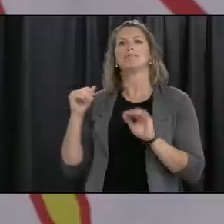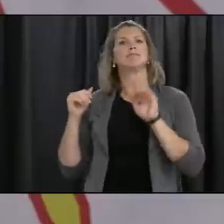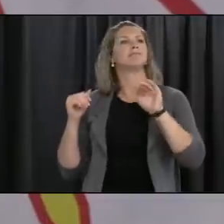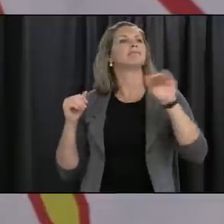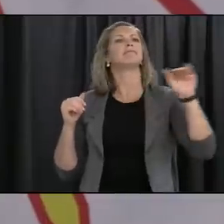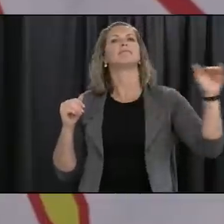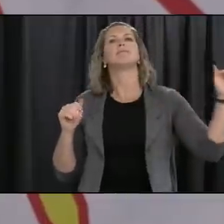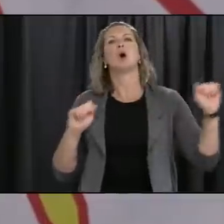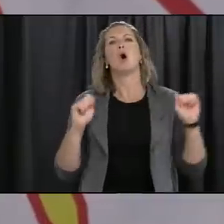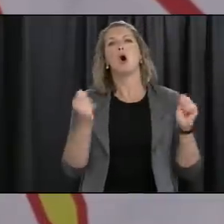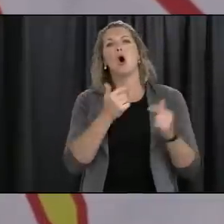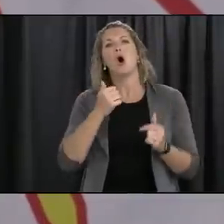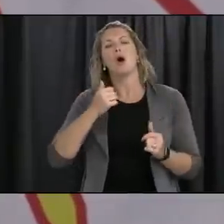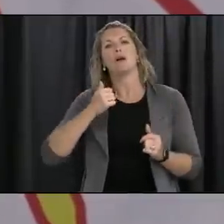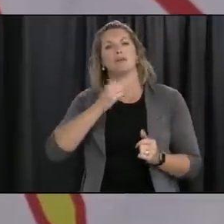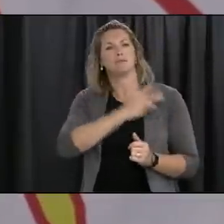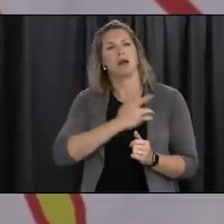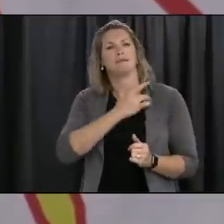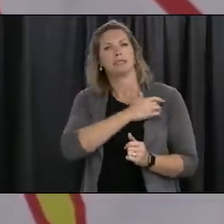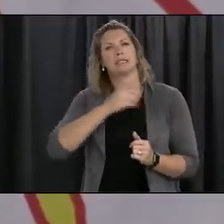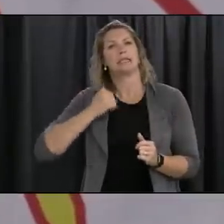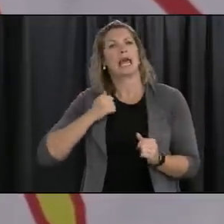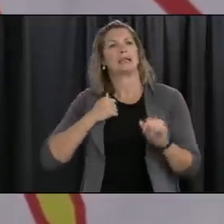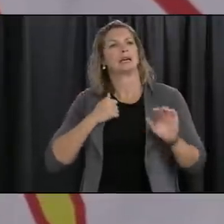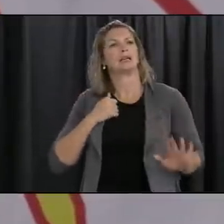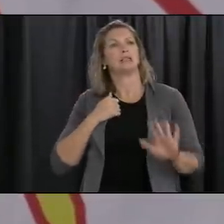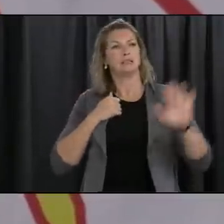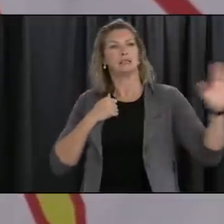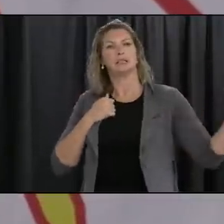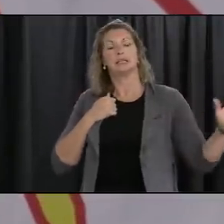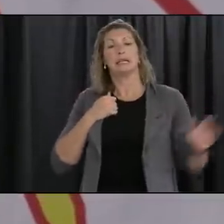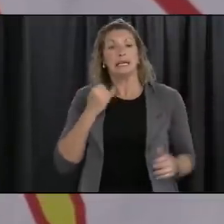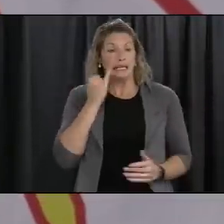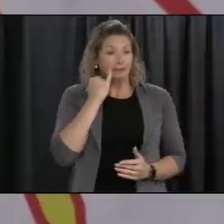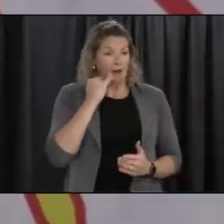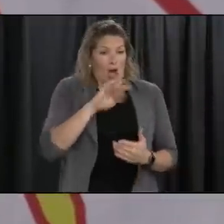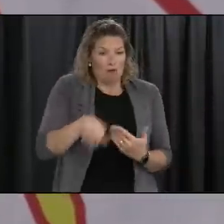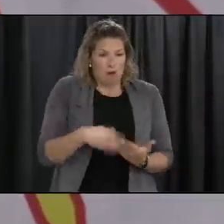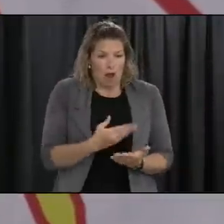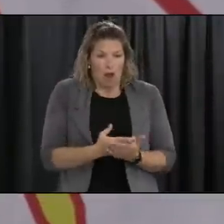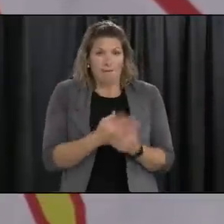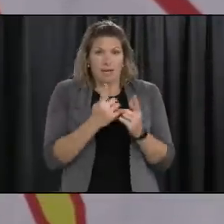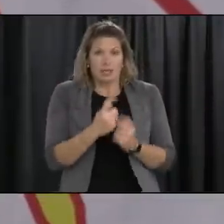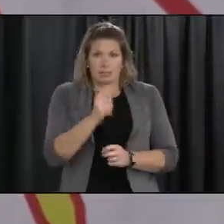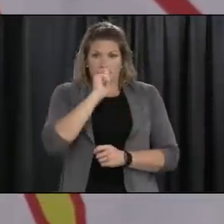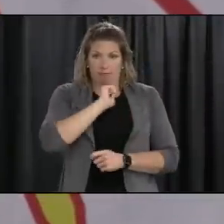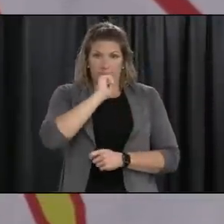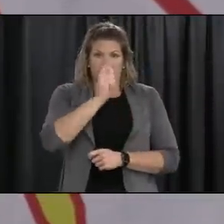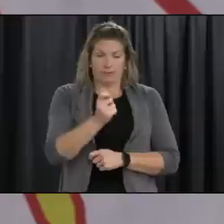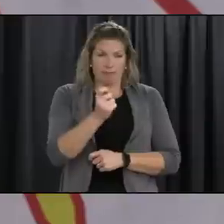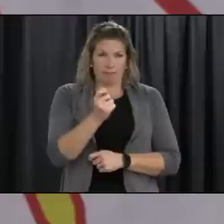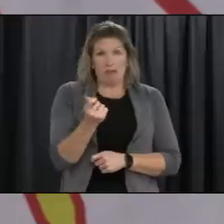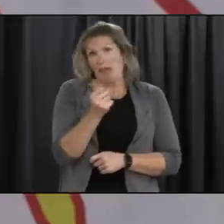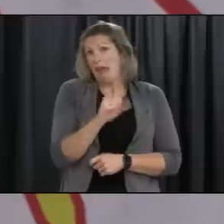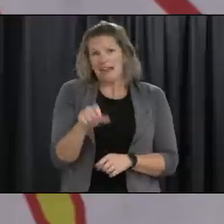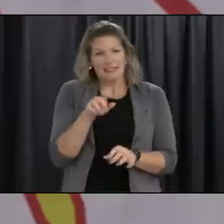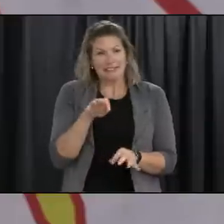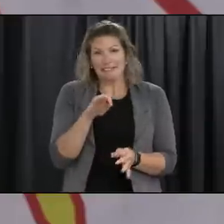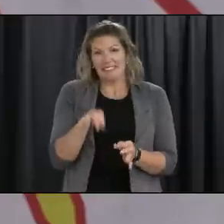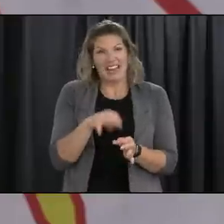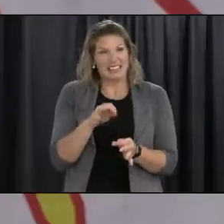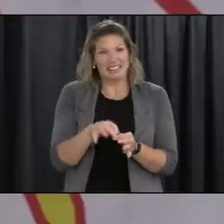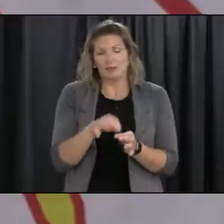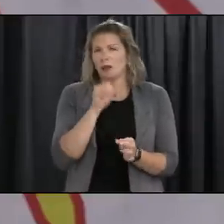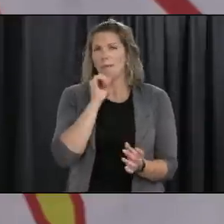territories and the general consensus is when you when you test like that upon arrival um the test like any test it's not perfect